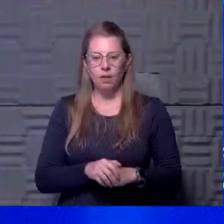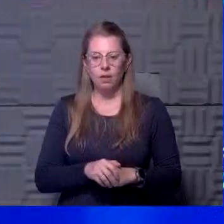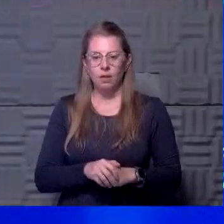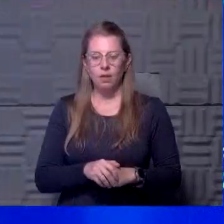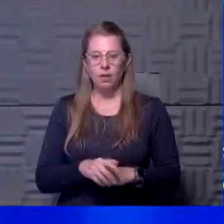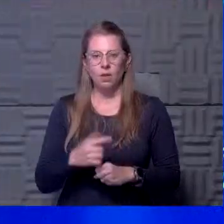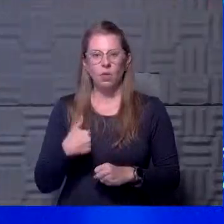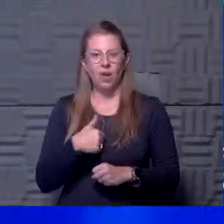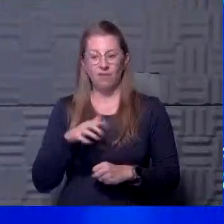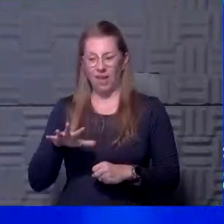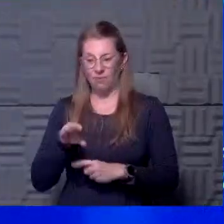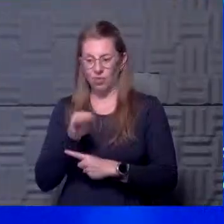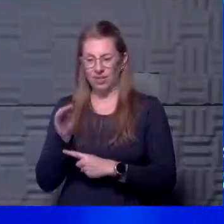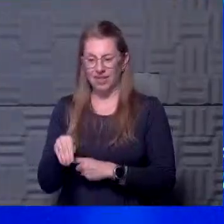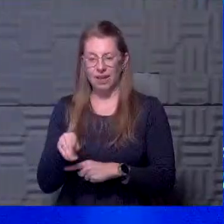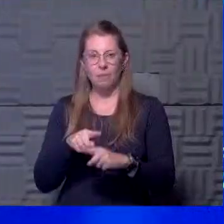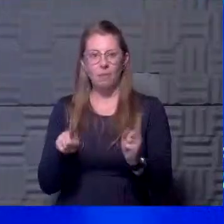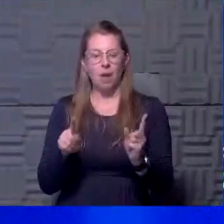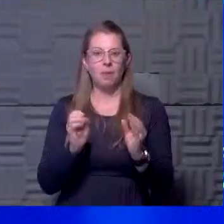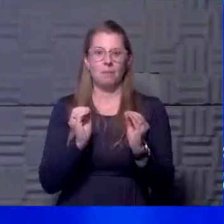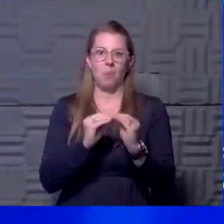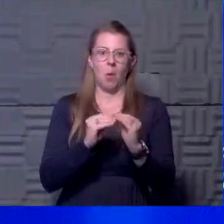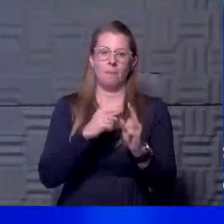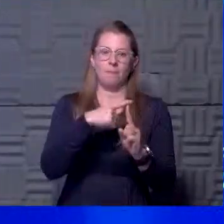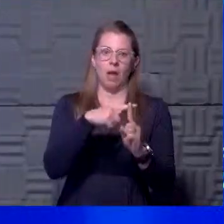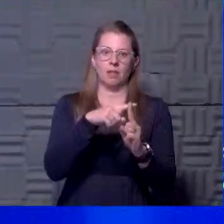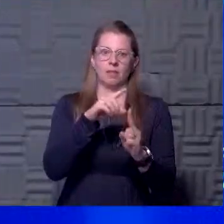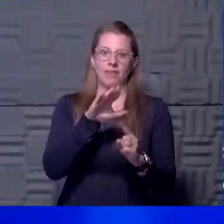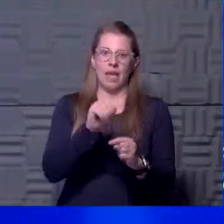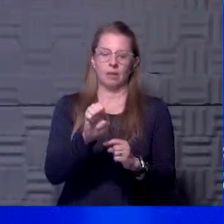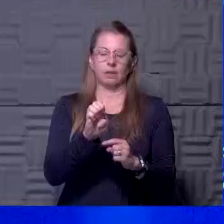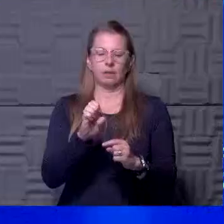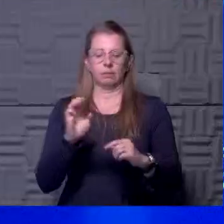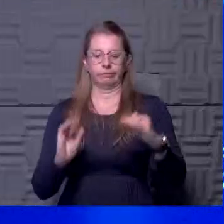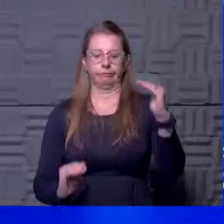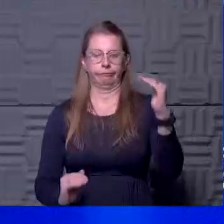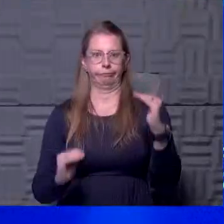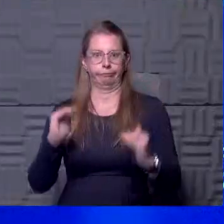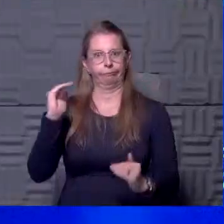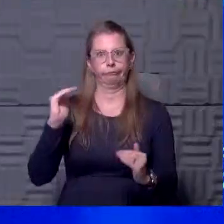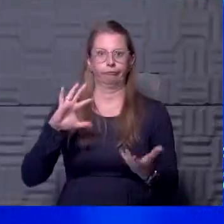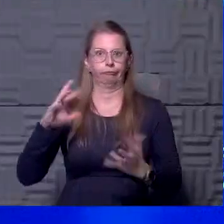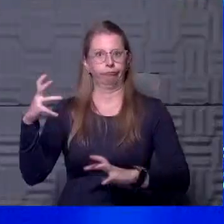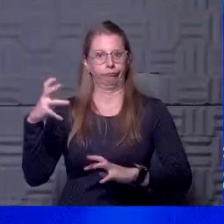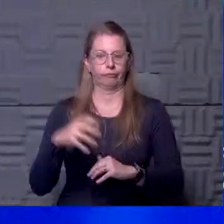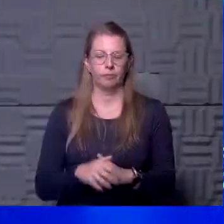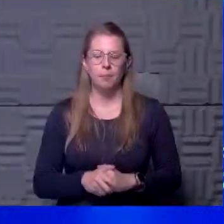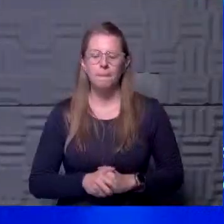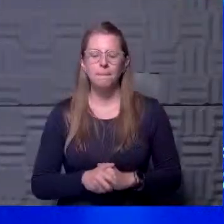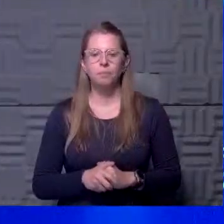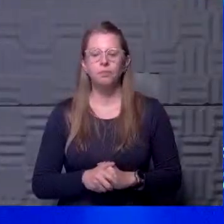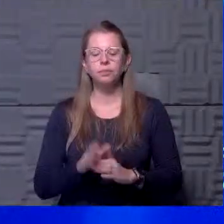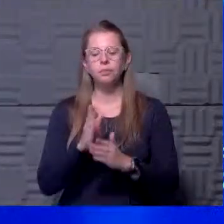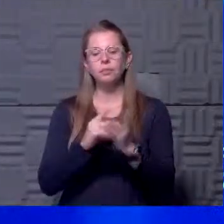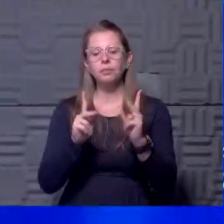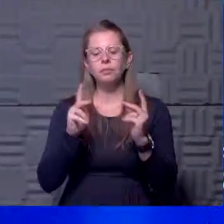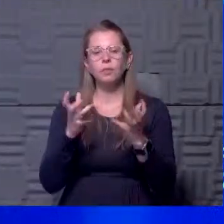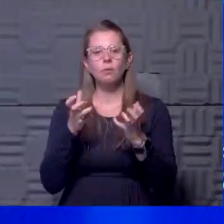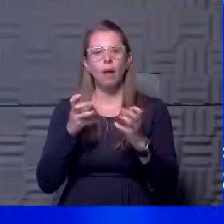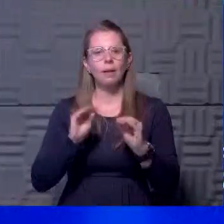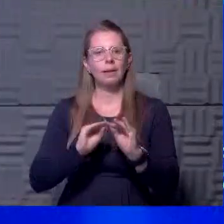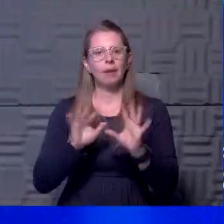of the world's population. So there are some things that are a little off balance here. Yeah. Jill, next question. There, people are wanting some clarification